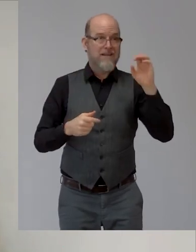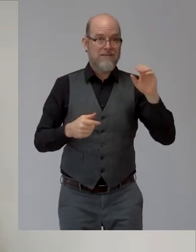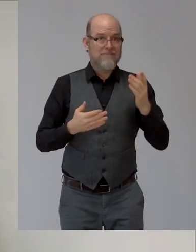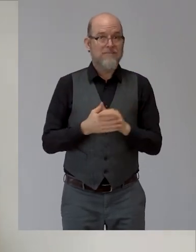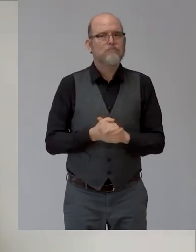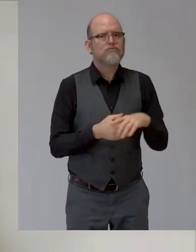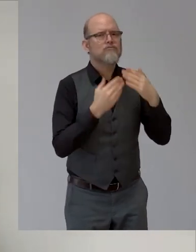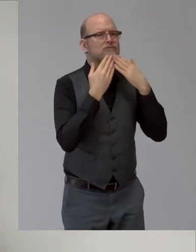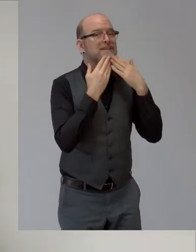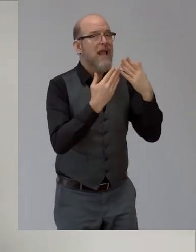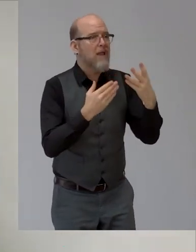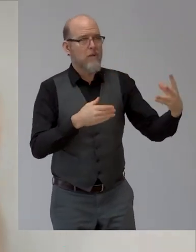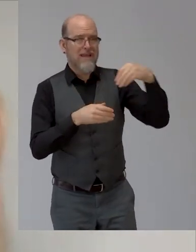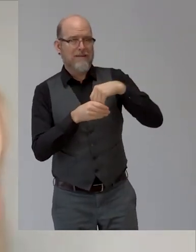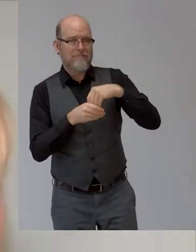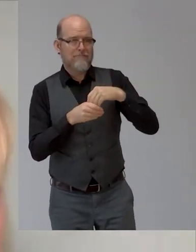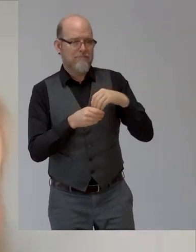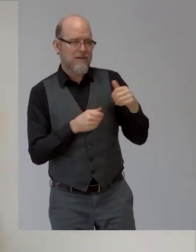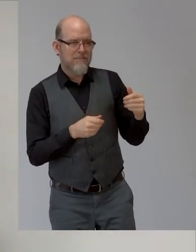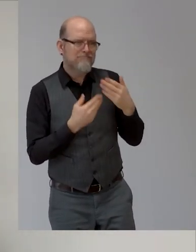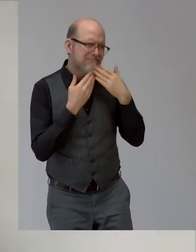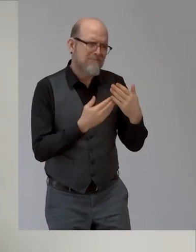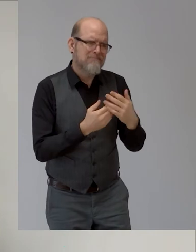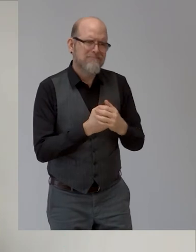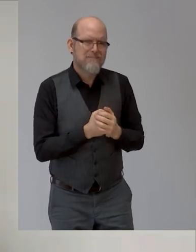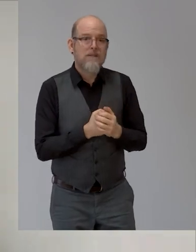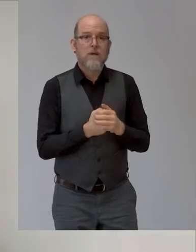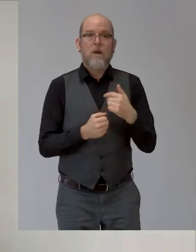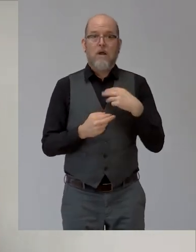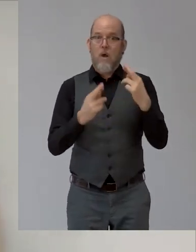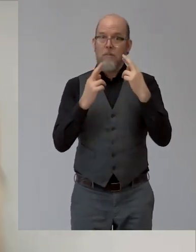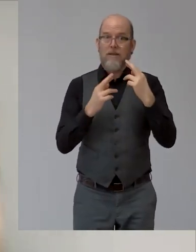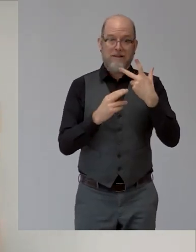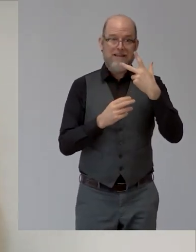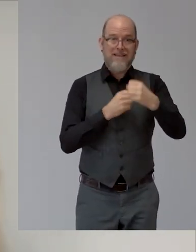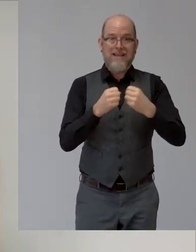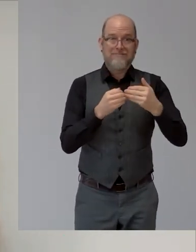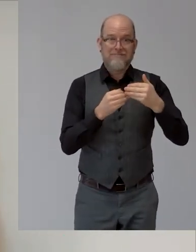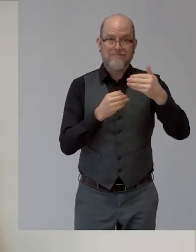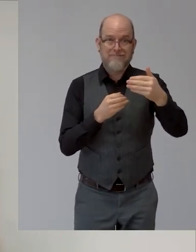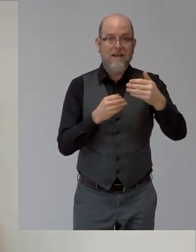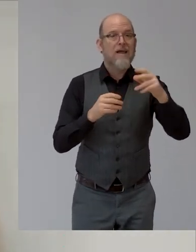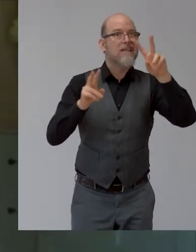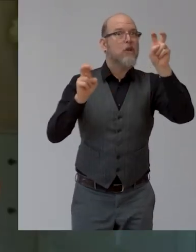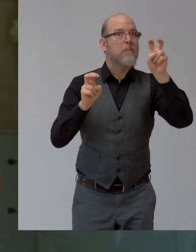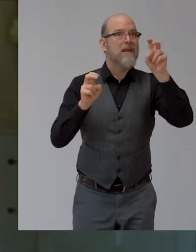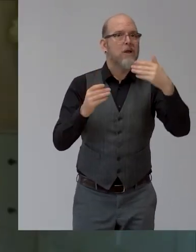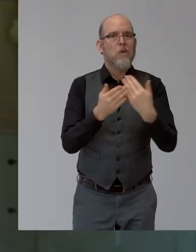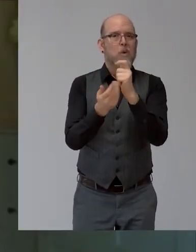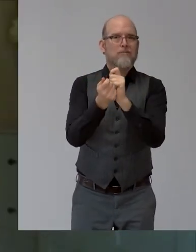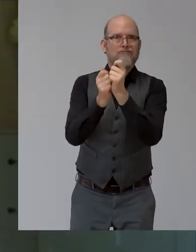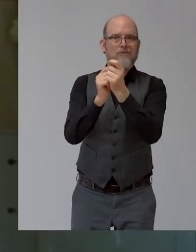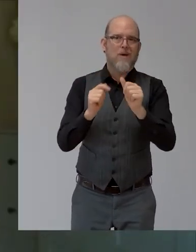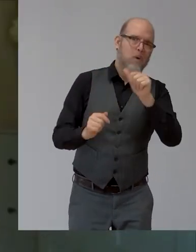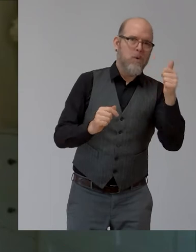and being part of it. And I hope if we were to have a conversation in three years time, we are not talking about the same thing. No, there's more